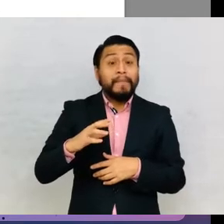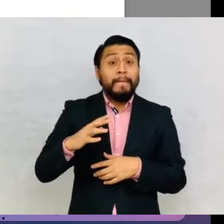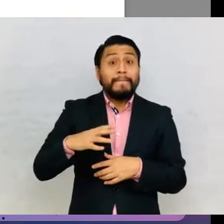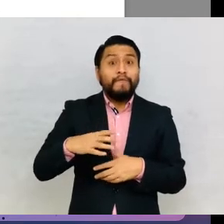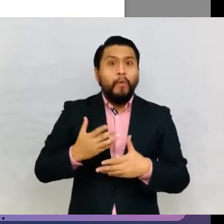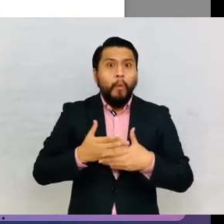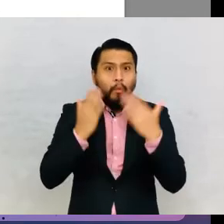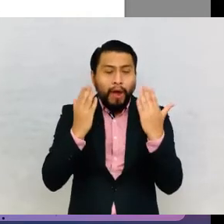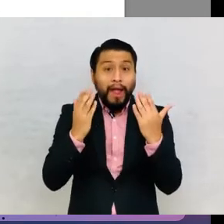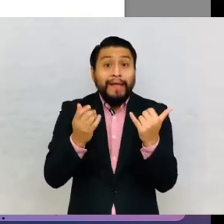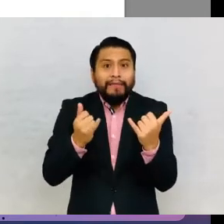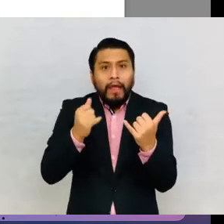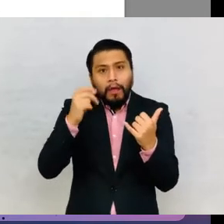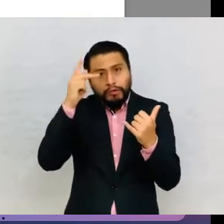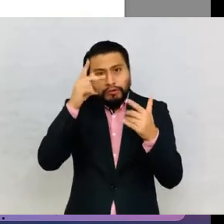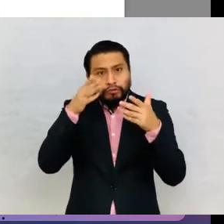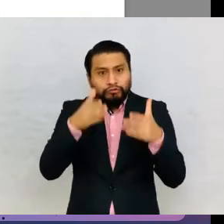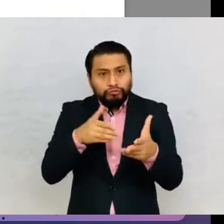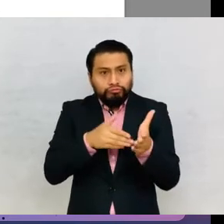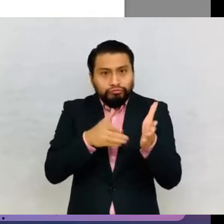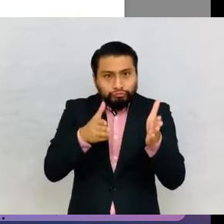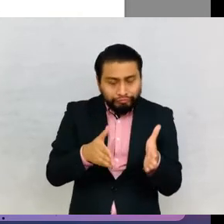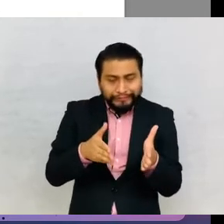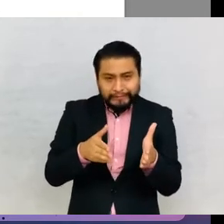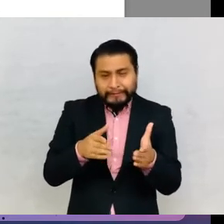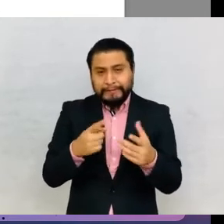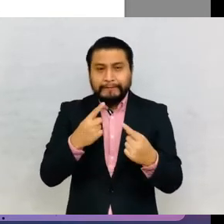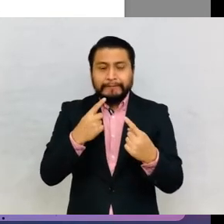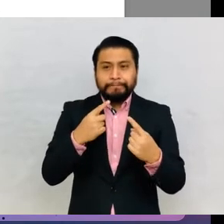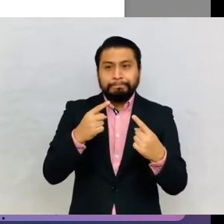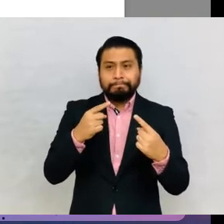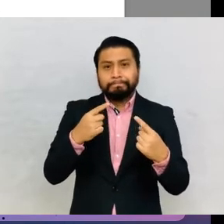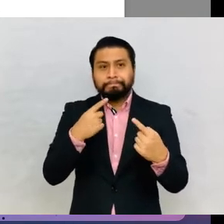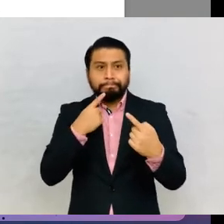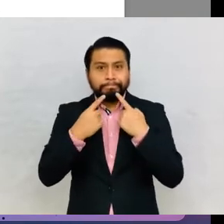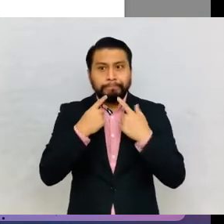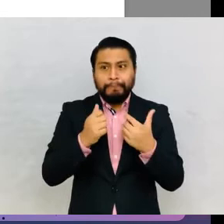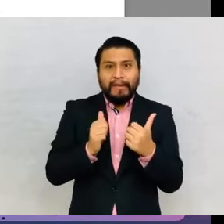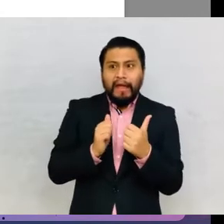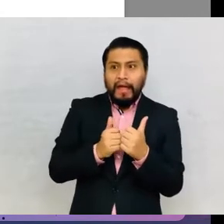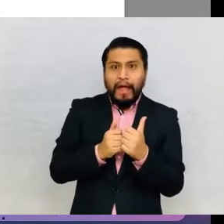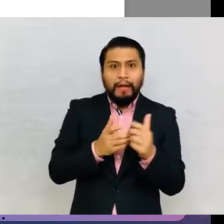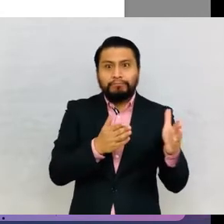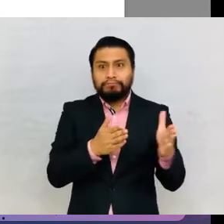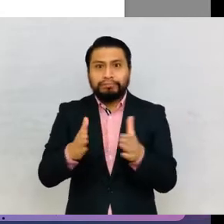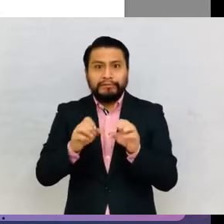psychologists debated and that implied a reorganization of the whole system.